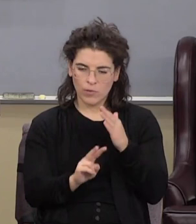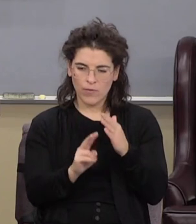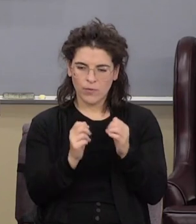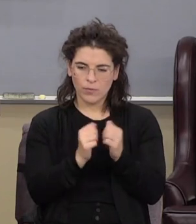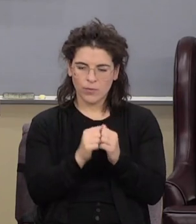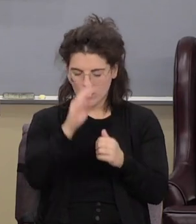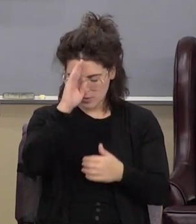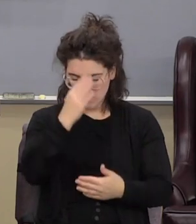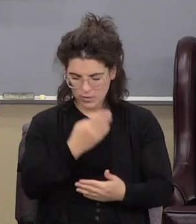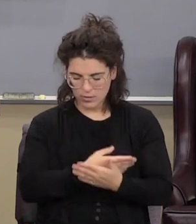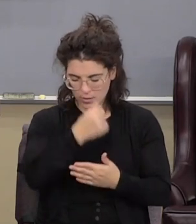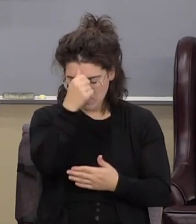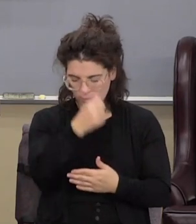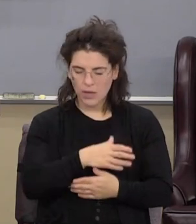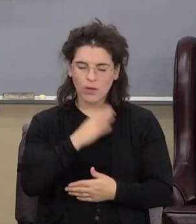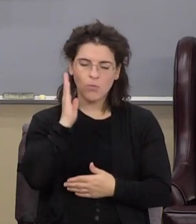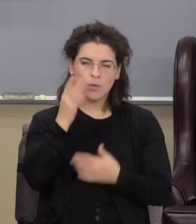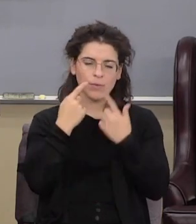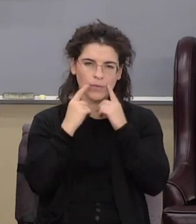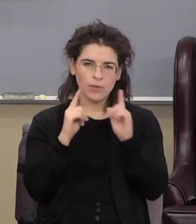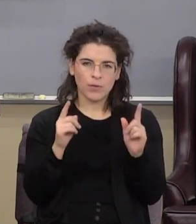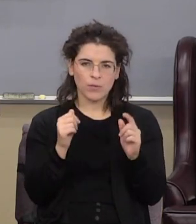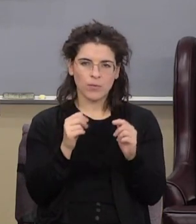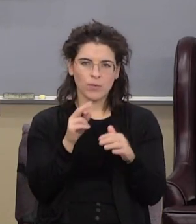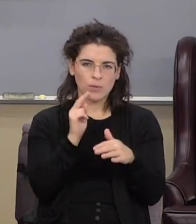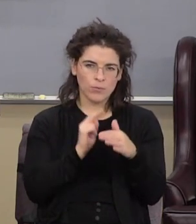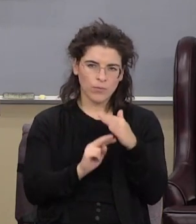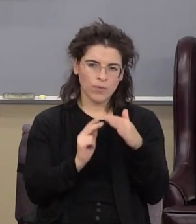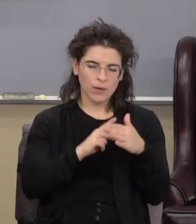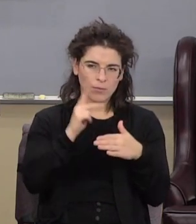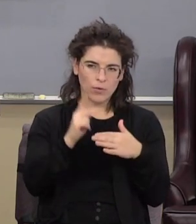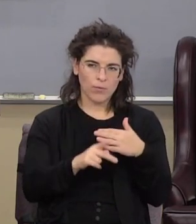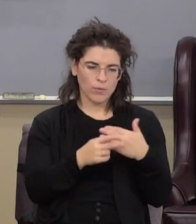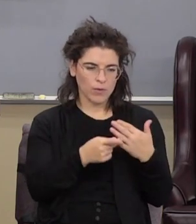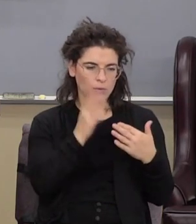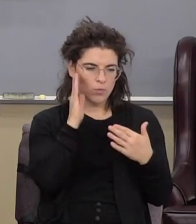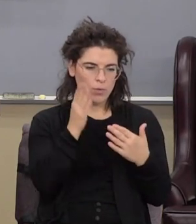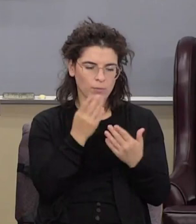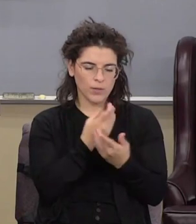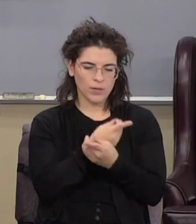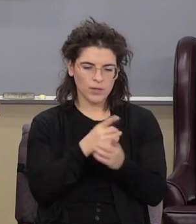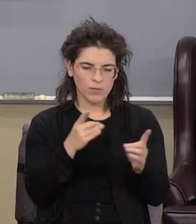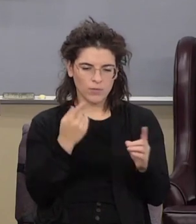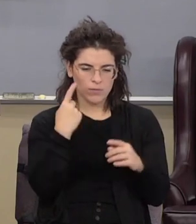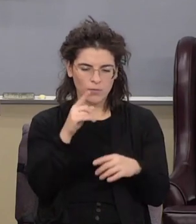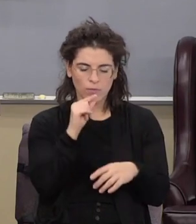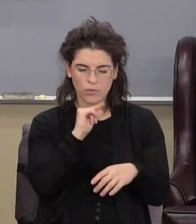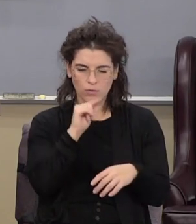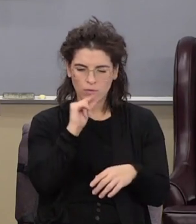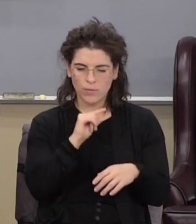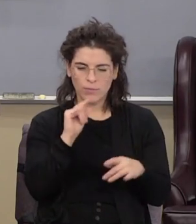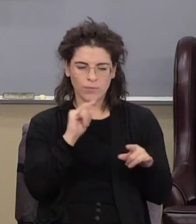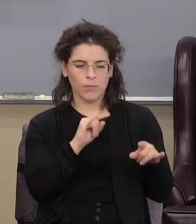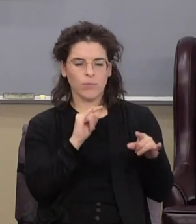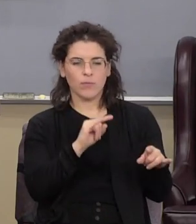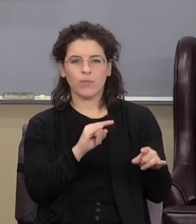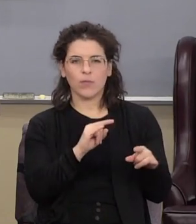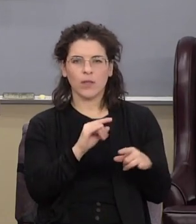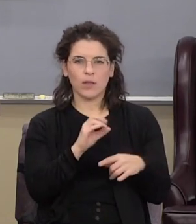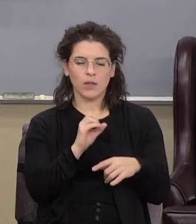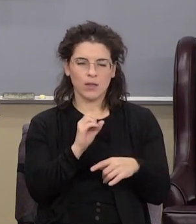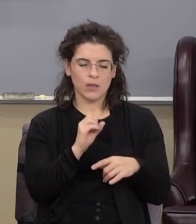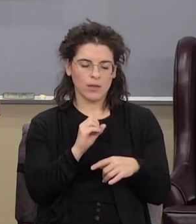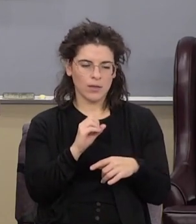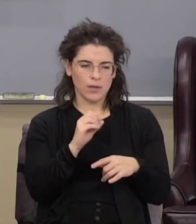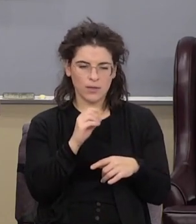shall be fulfilled so we're in the prophetic program for he shall be delivered unto the Gentiles and shall be mocked and spitefully entreated and spit it